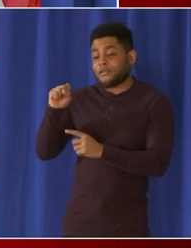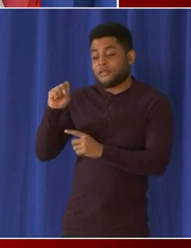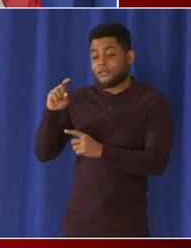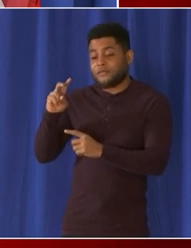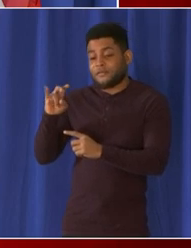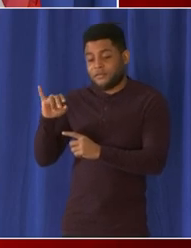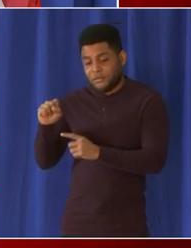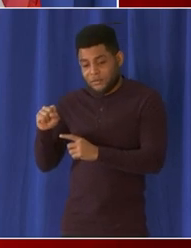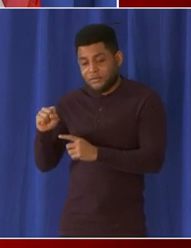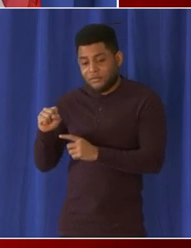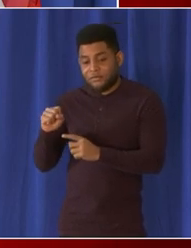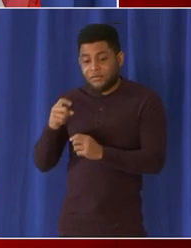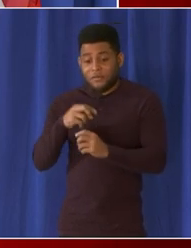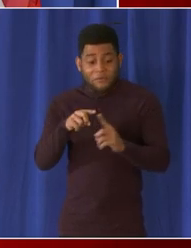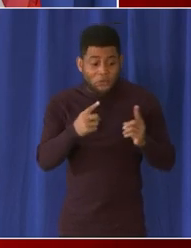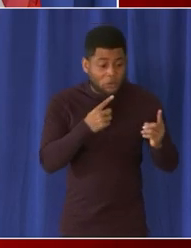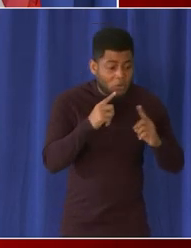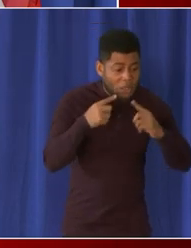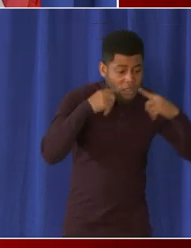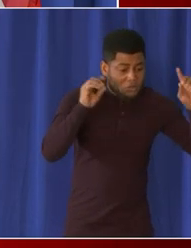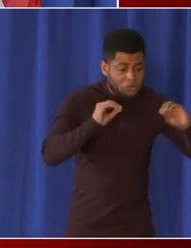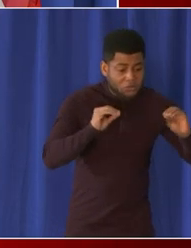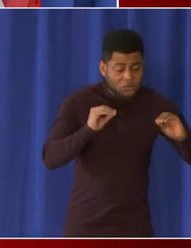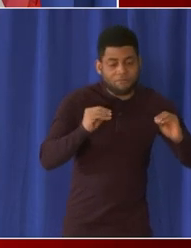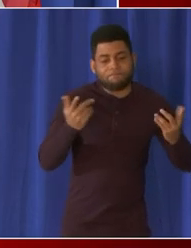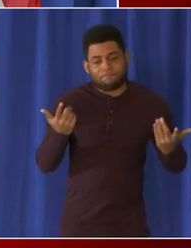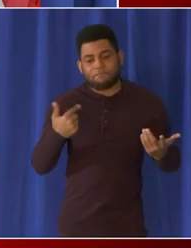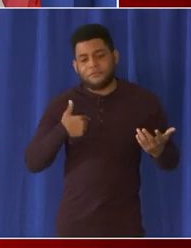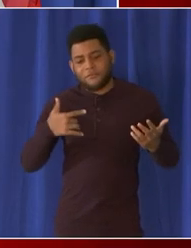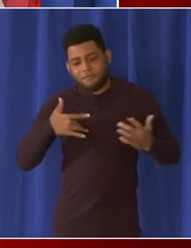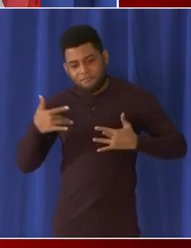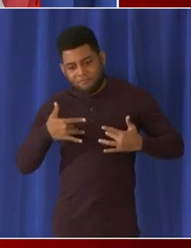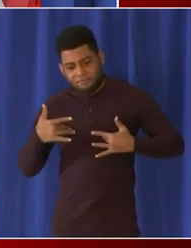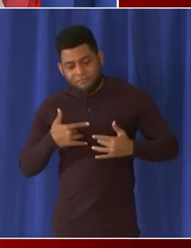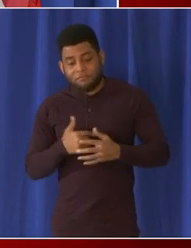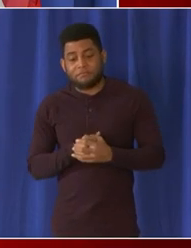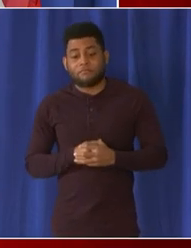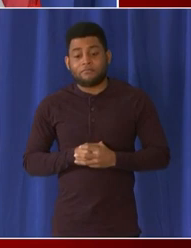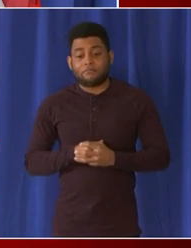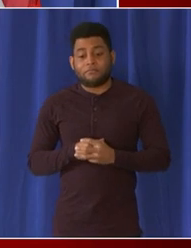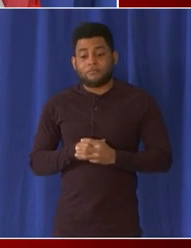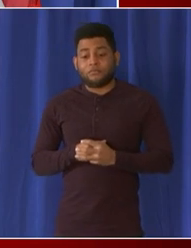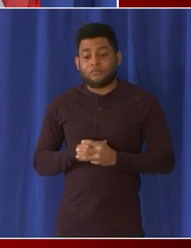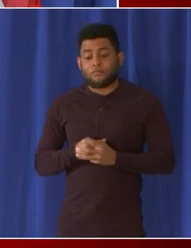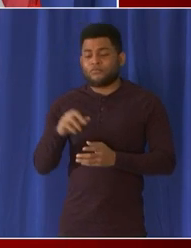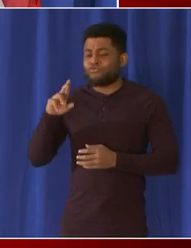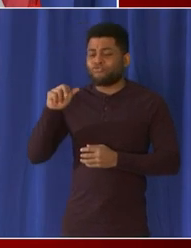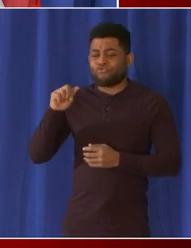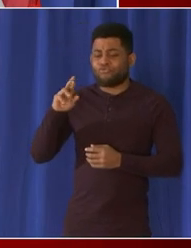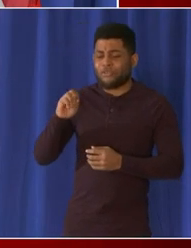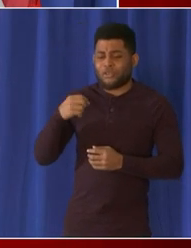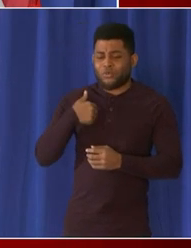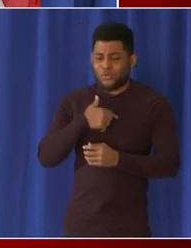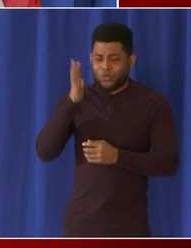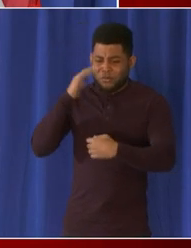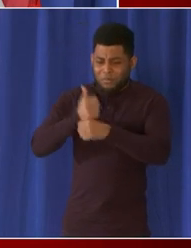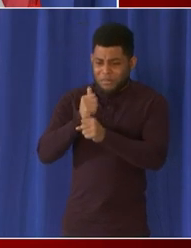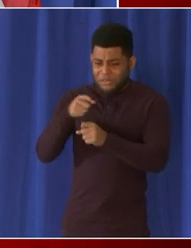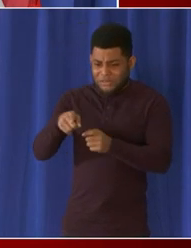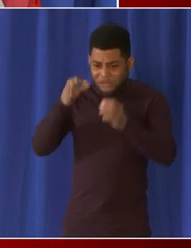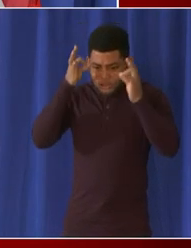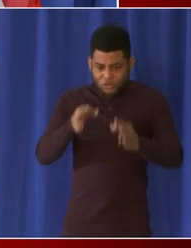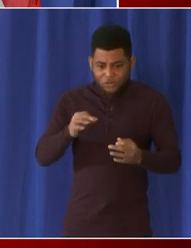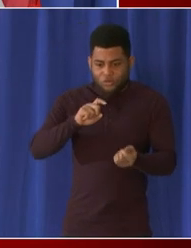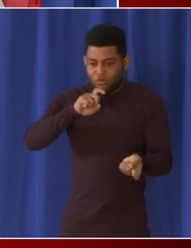never typically make a change at dpw during the winter season and so that that's